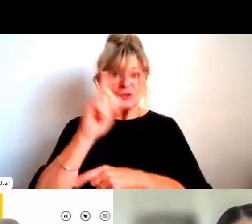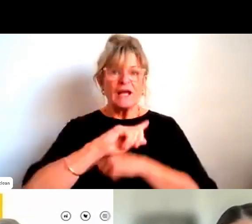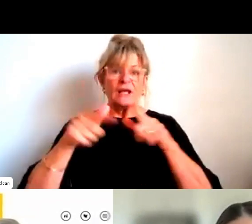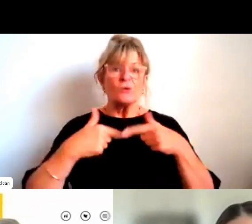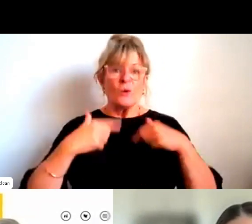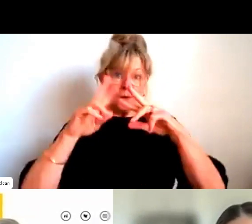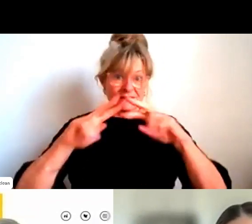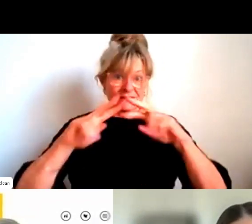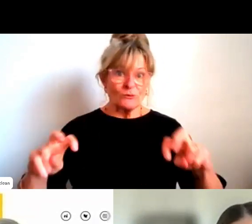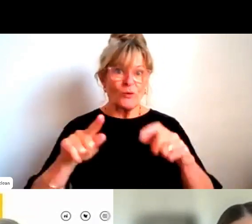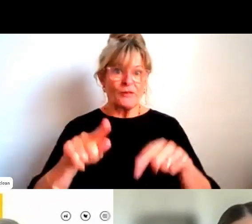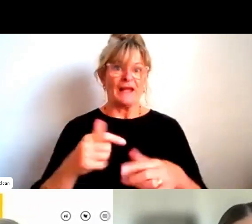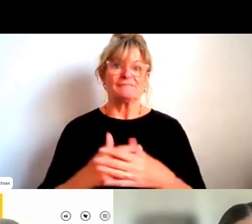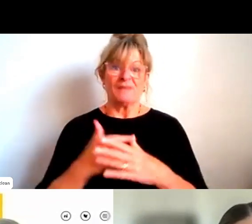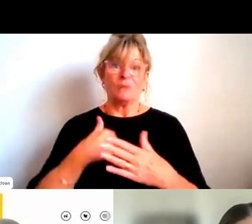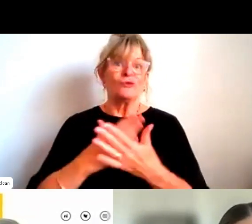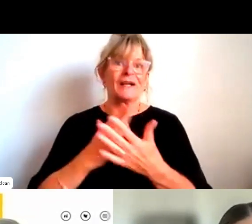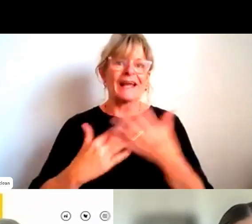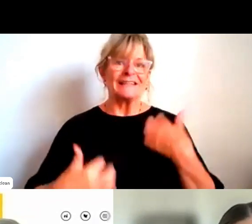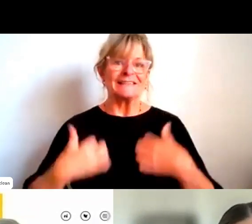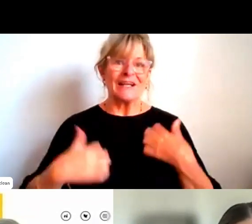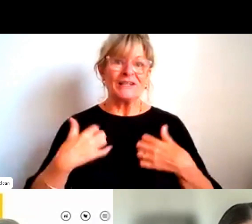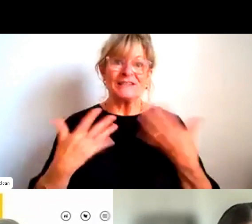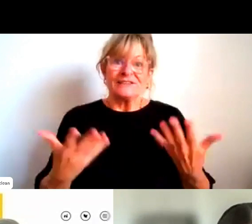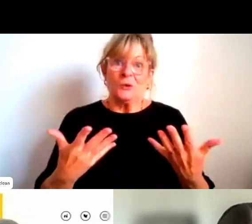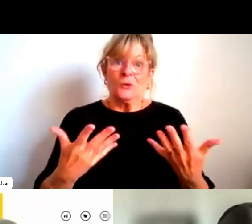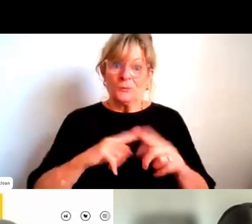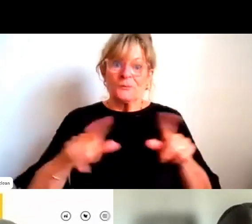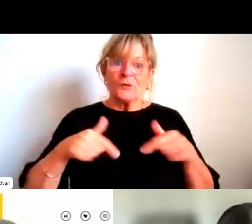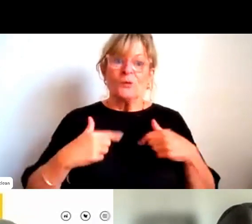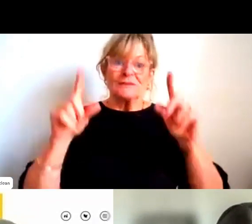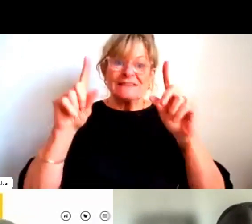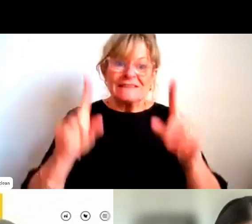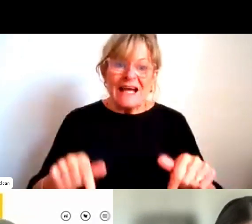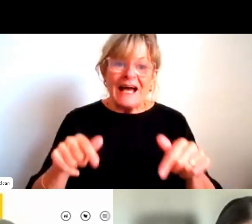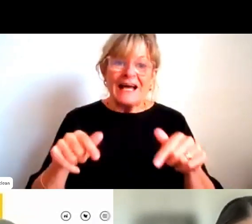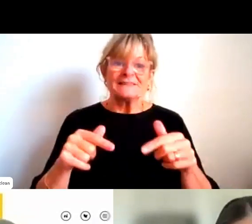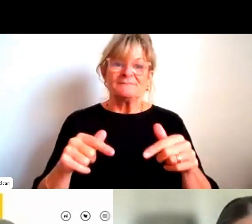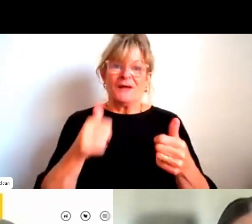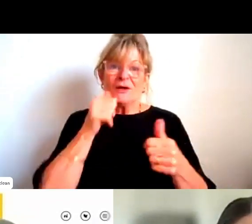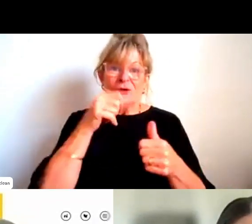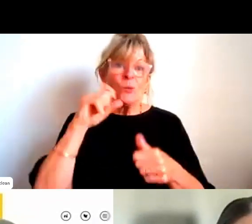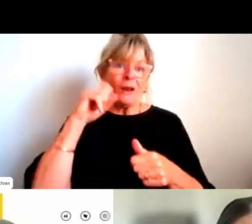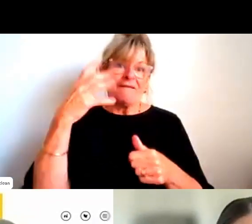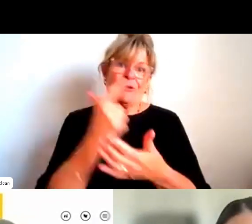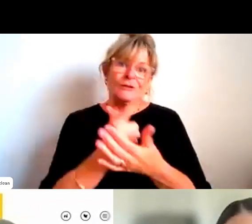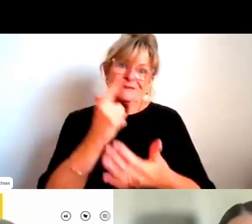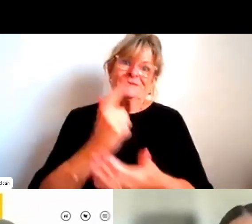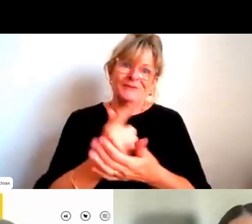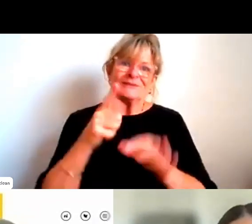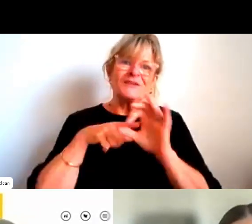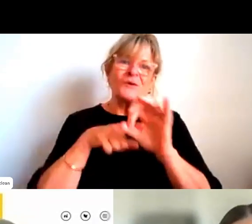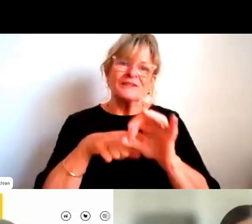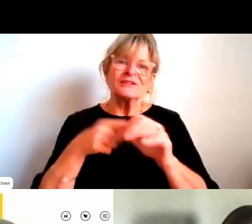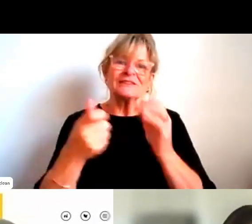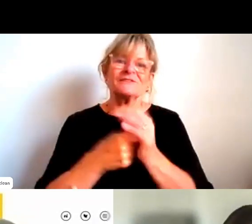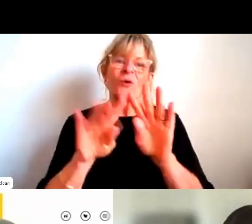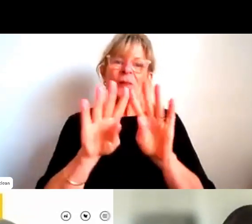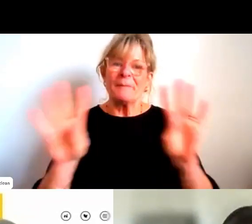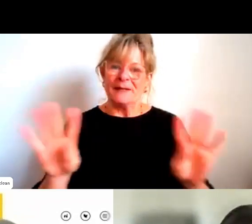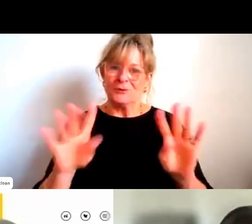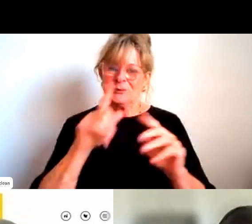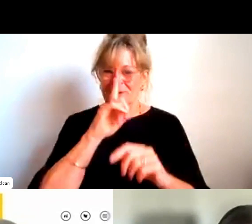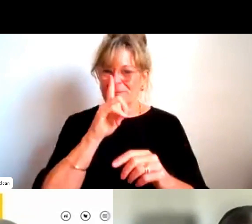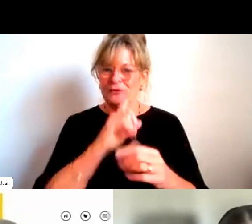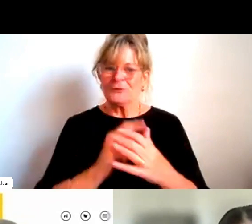excited. So we may just get started. So lots of questions for our panelists. And maybe we'll start for everyone.